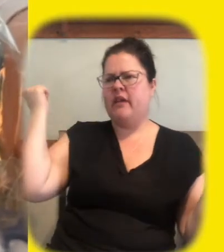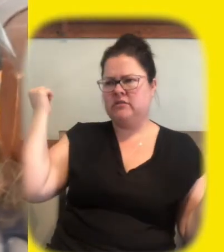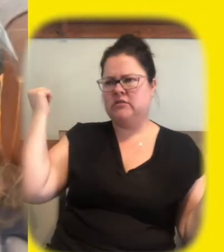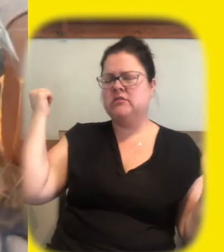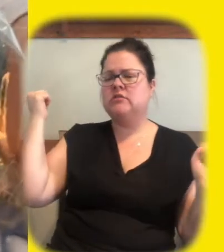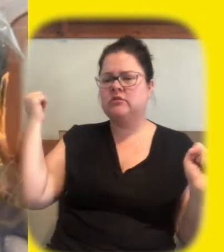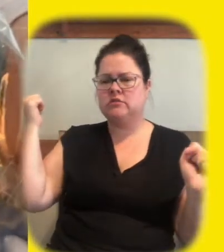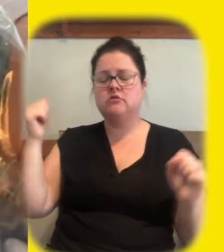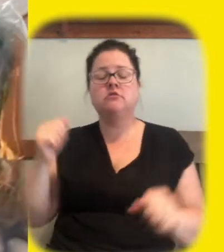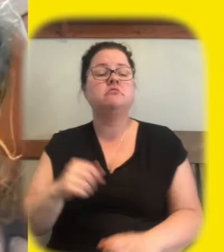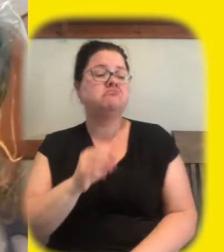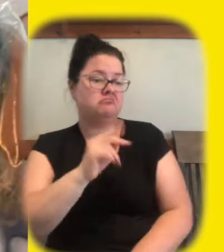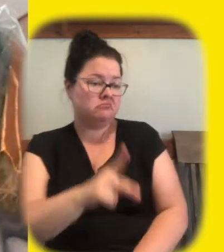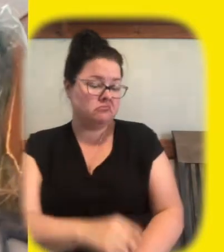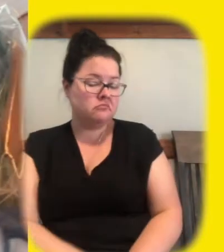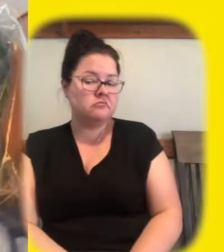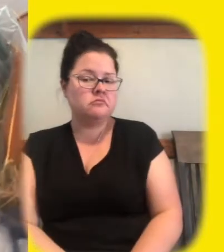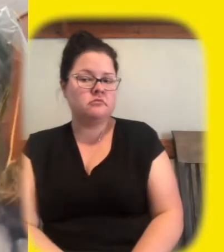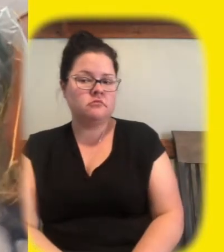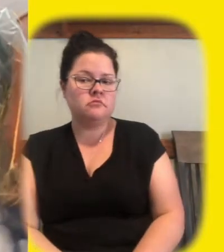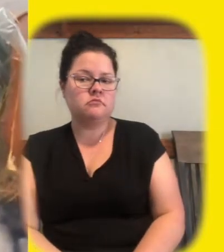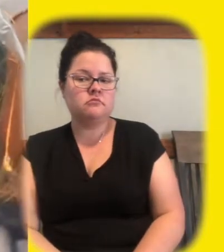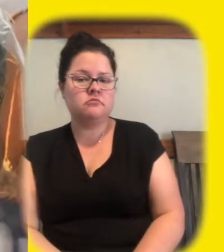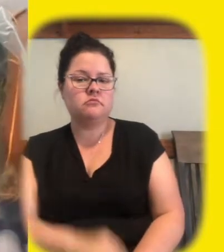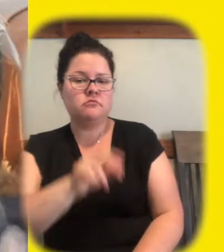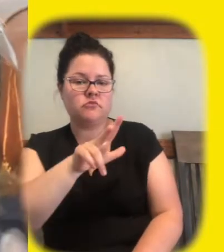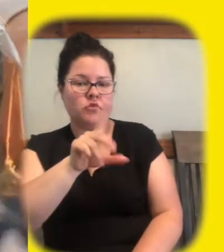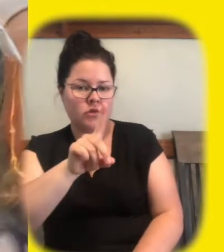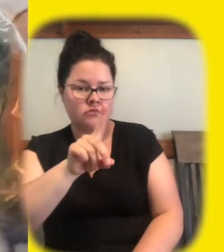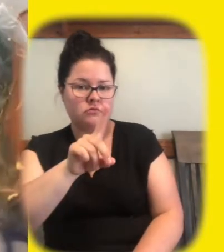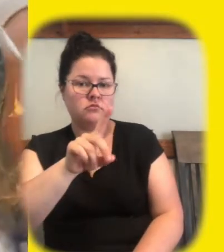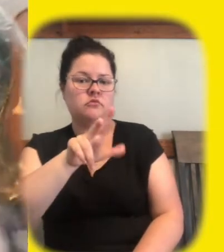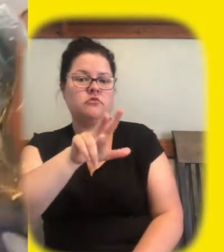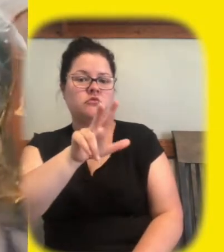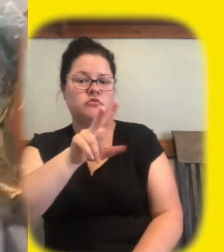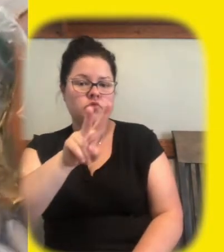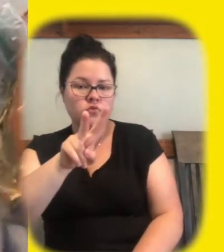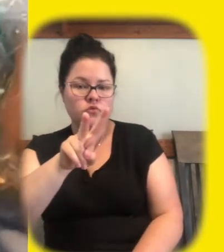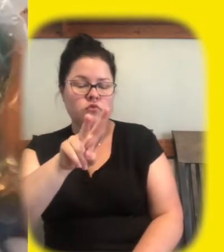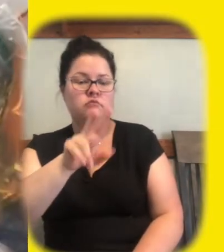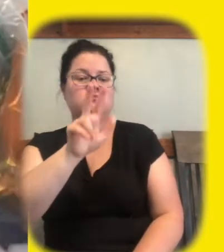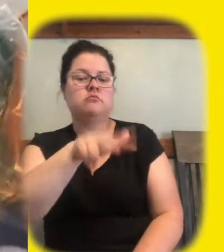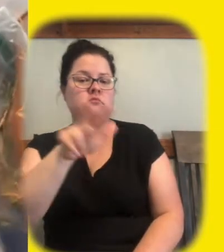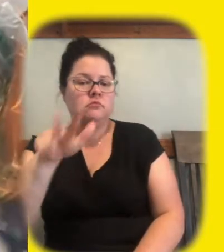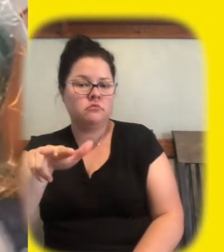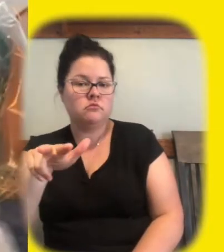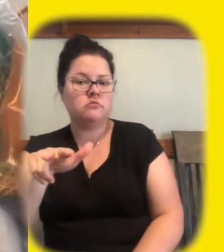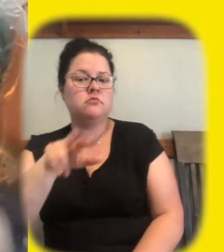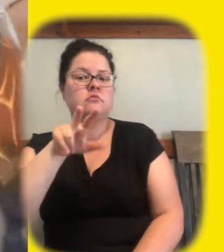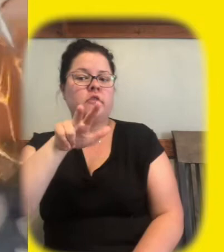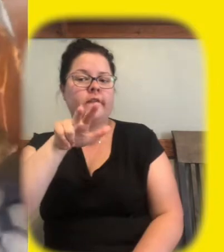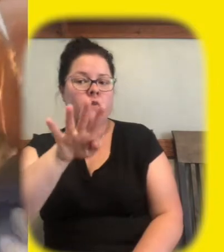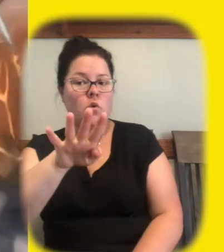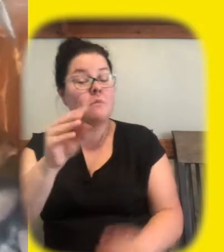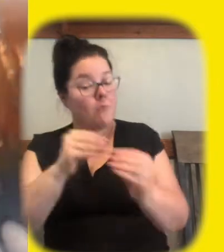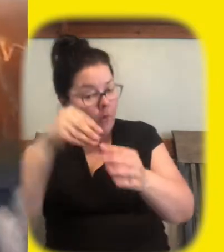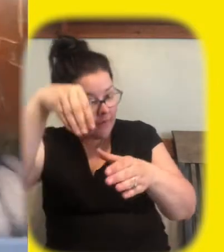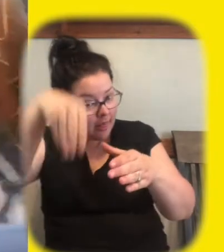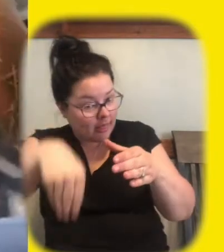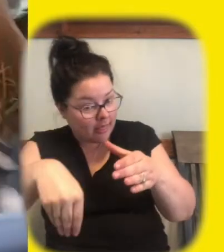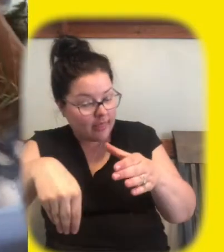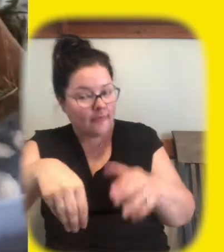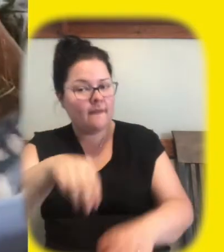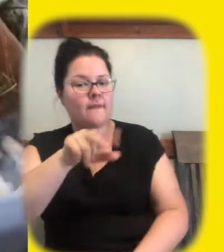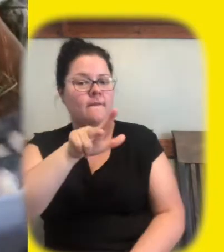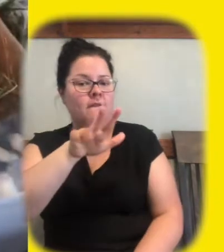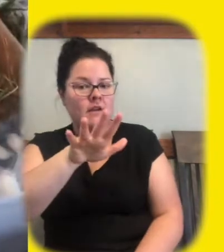okay 31 32 33 34